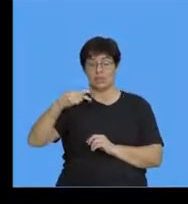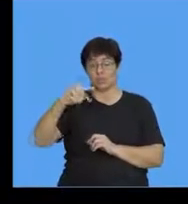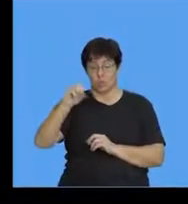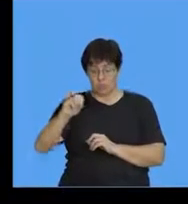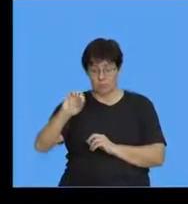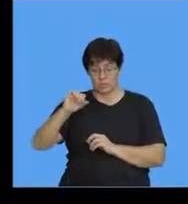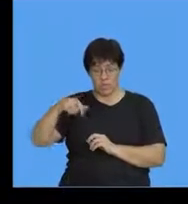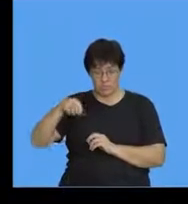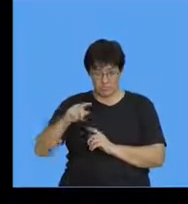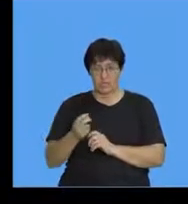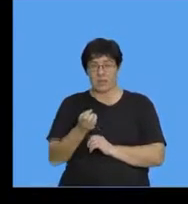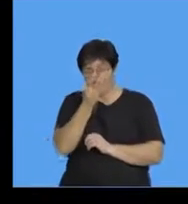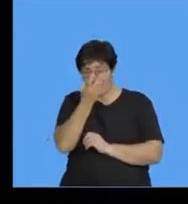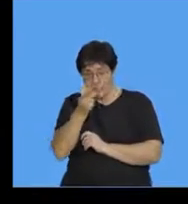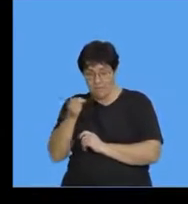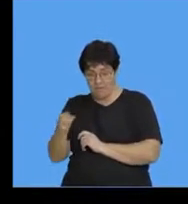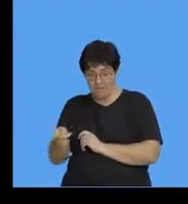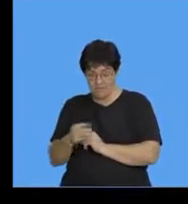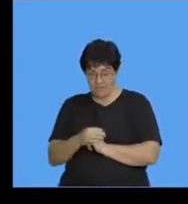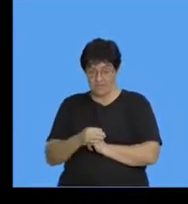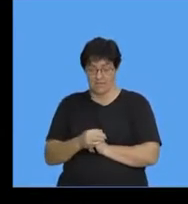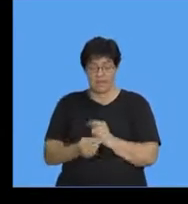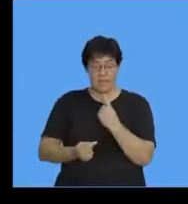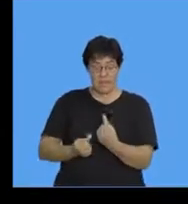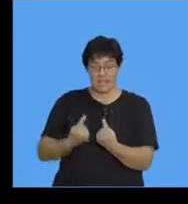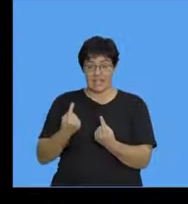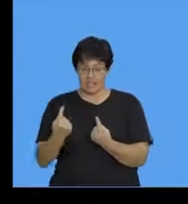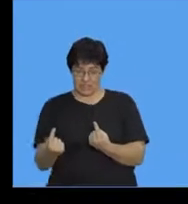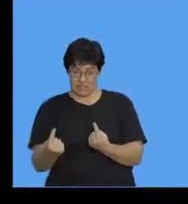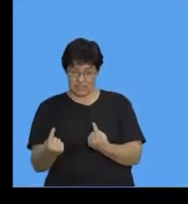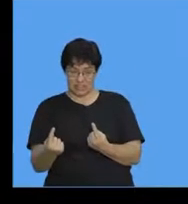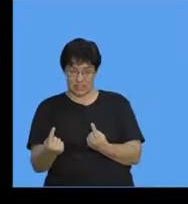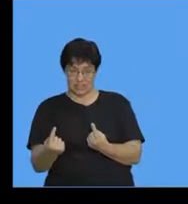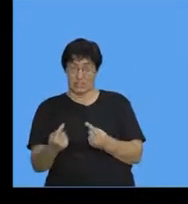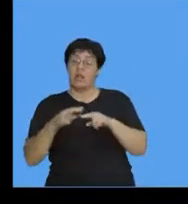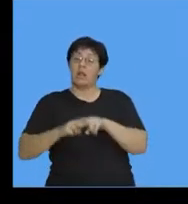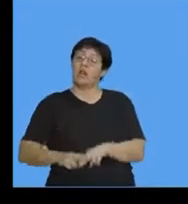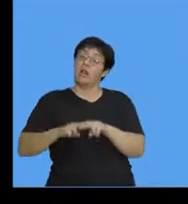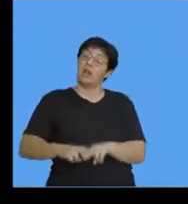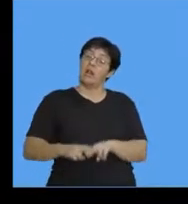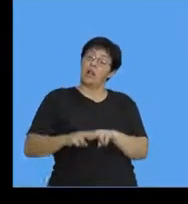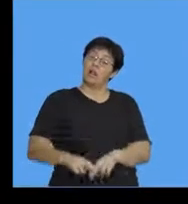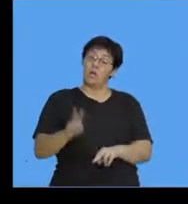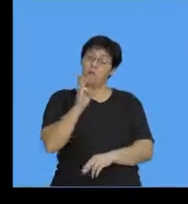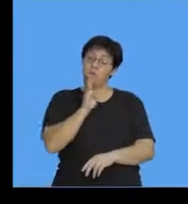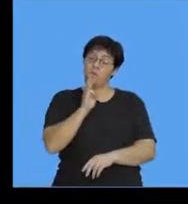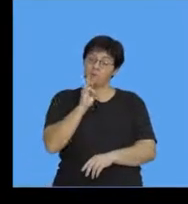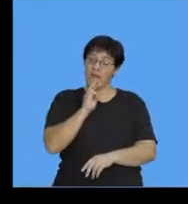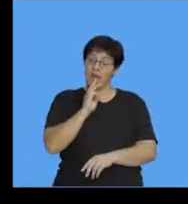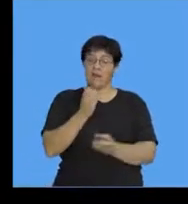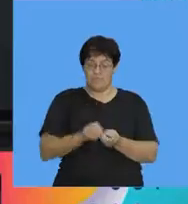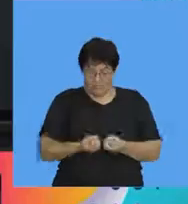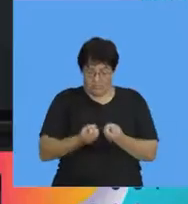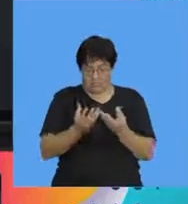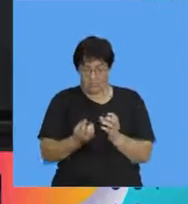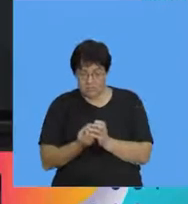by flowers now each of these no longer rely on water for fertilization